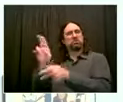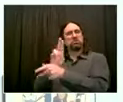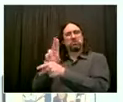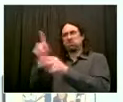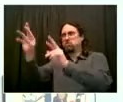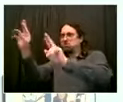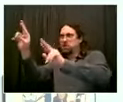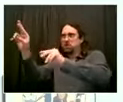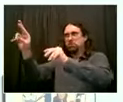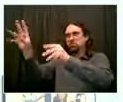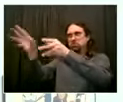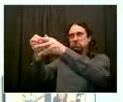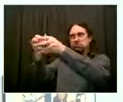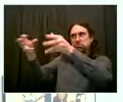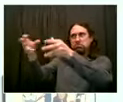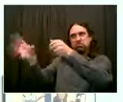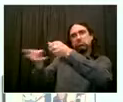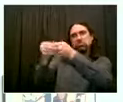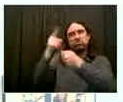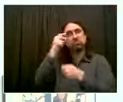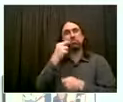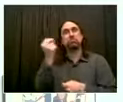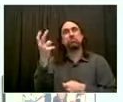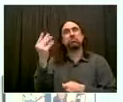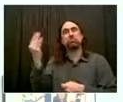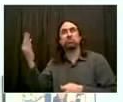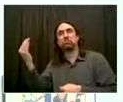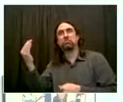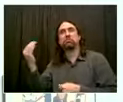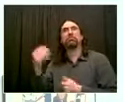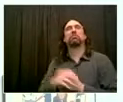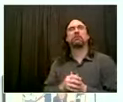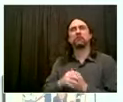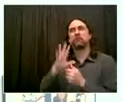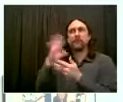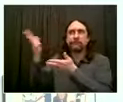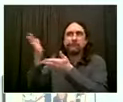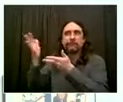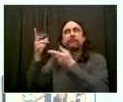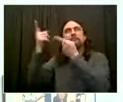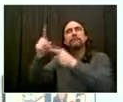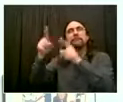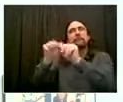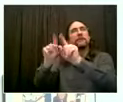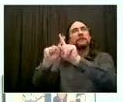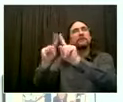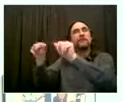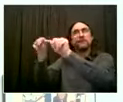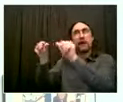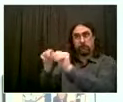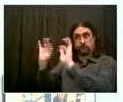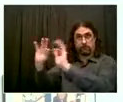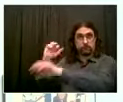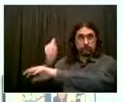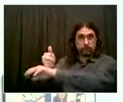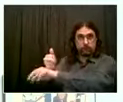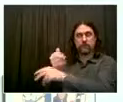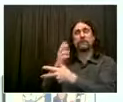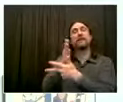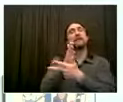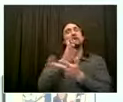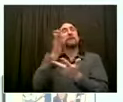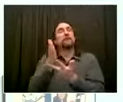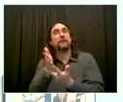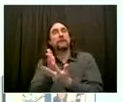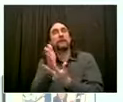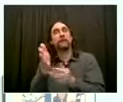The second part of the plan is to work very actively with pediatricians who may not be currently part of our vaccination